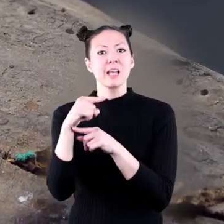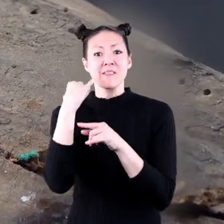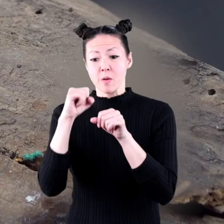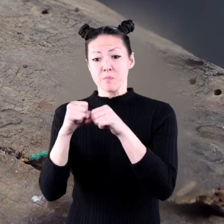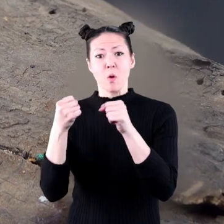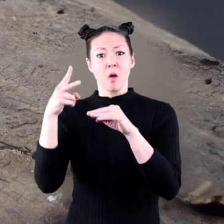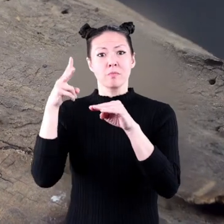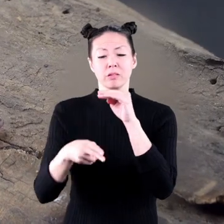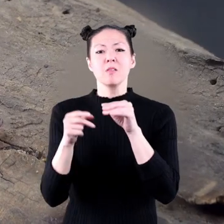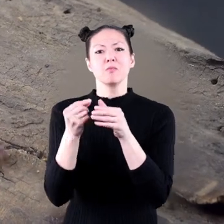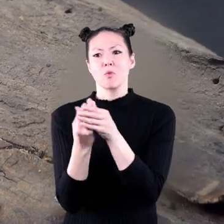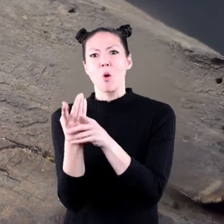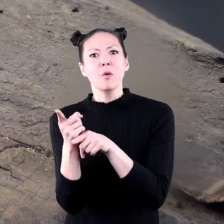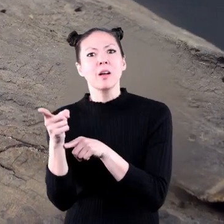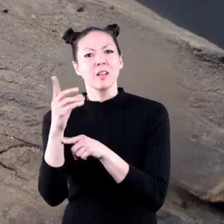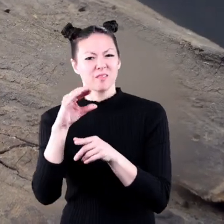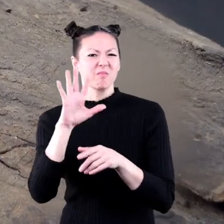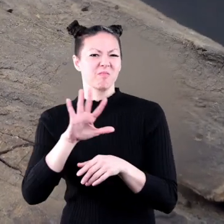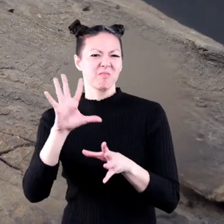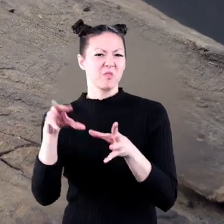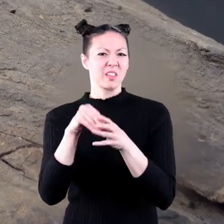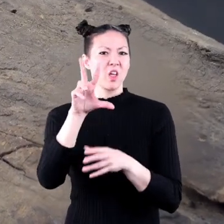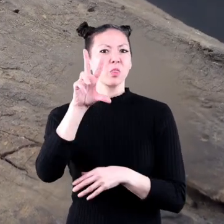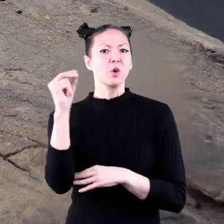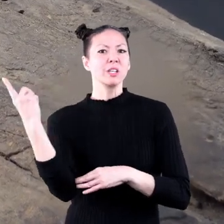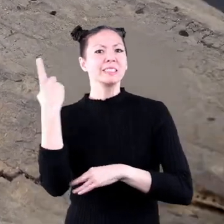tail within 30 days.